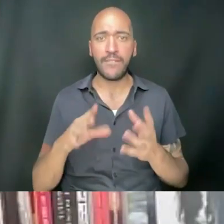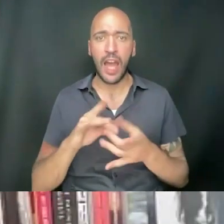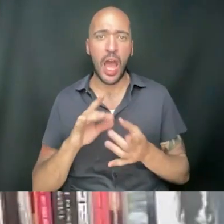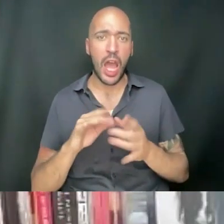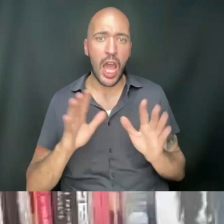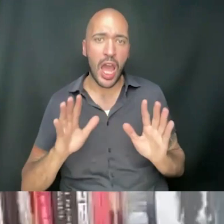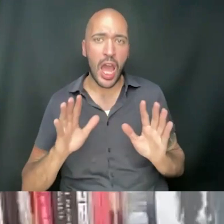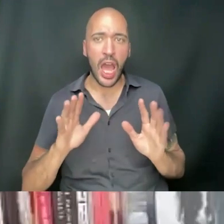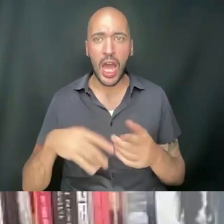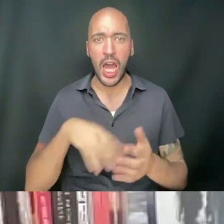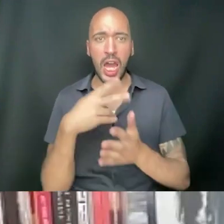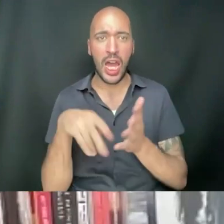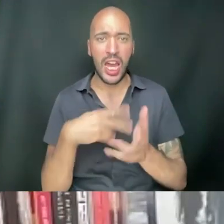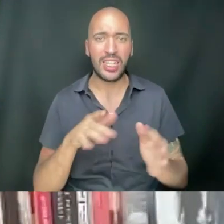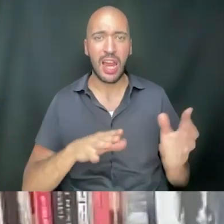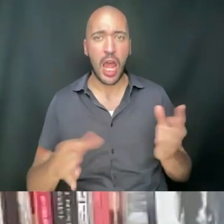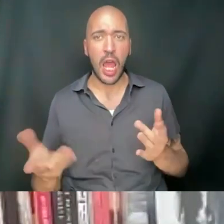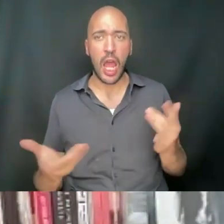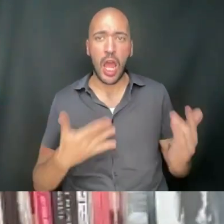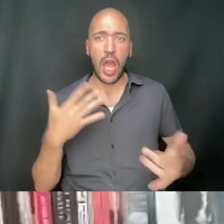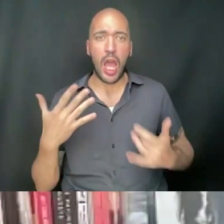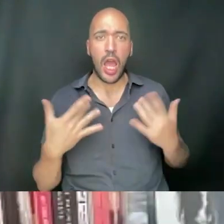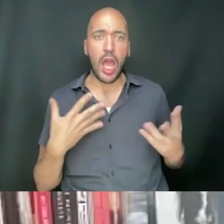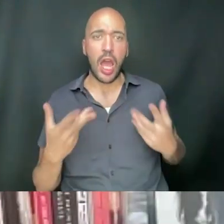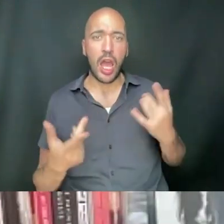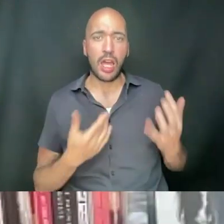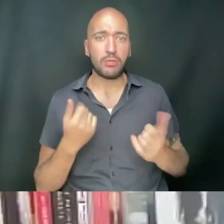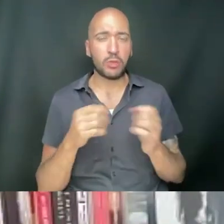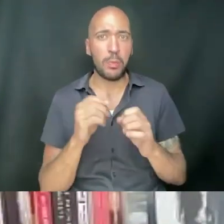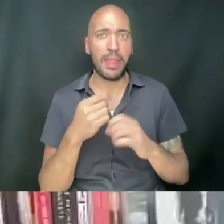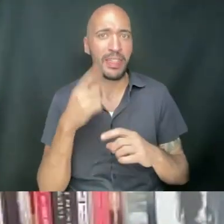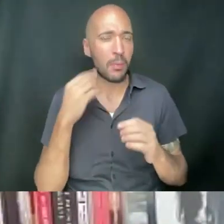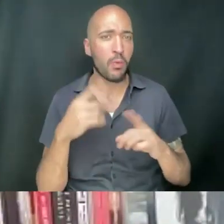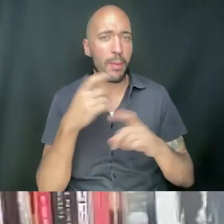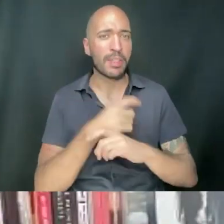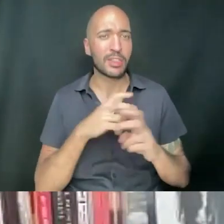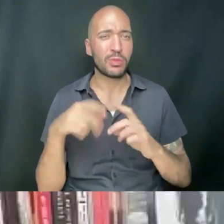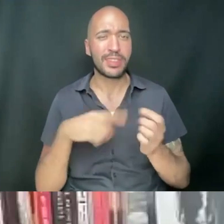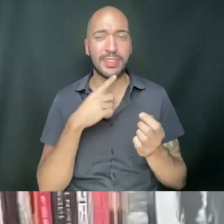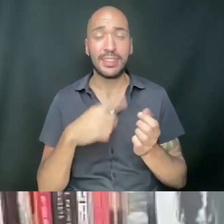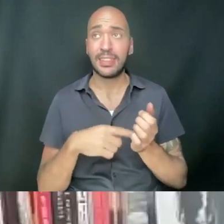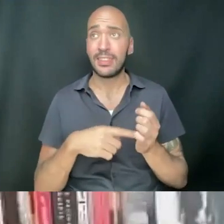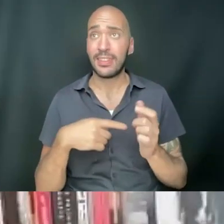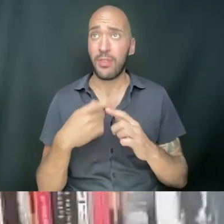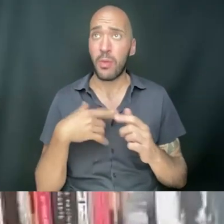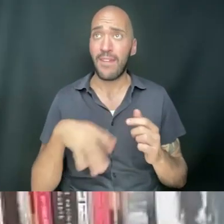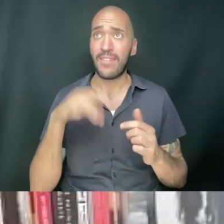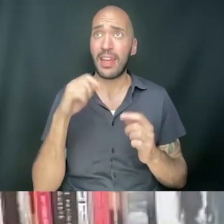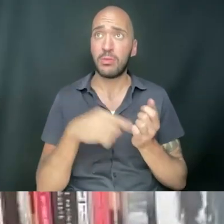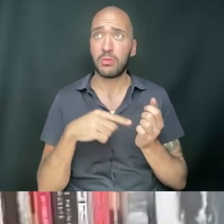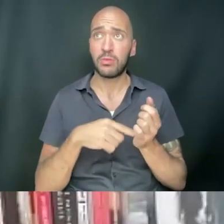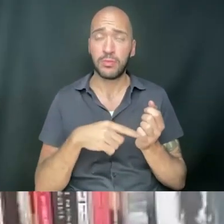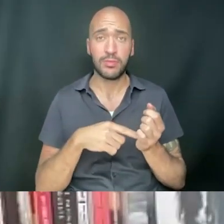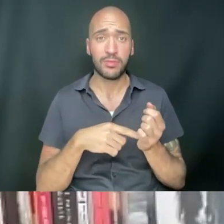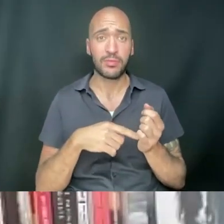splits, right? To make you think this is a more complex issue than it is. And then what I found out also talking